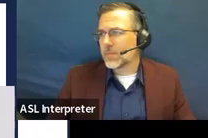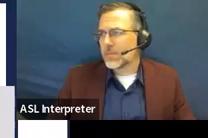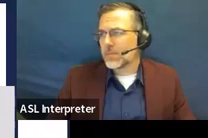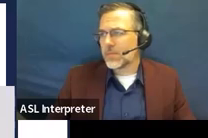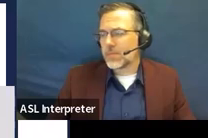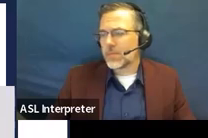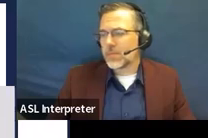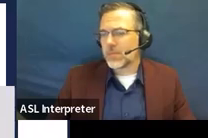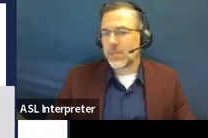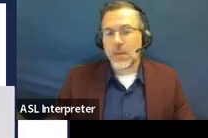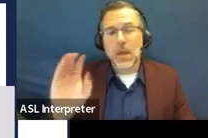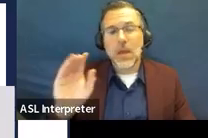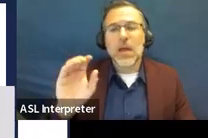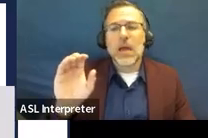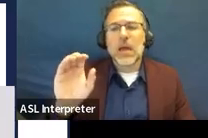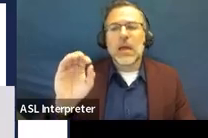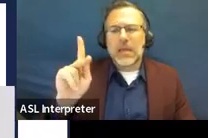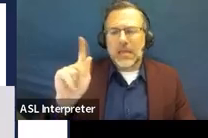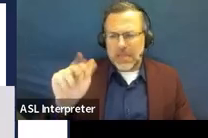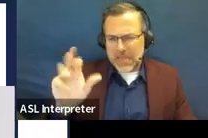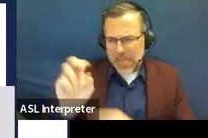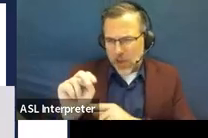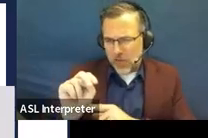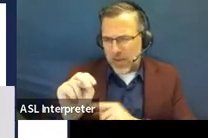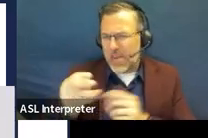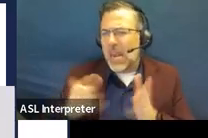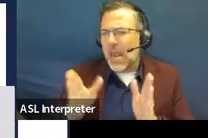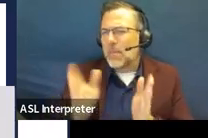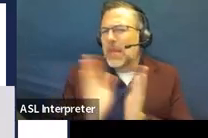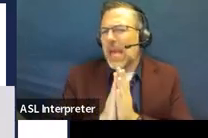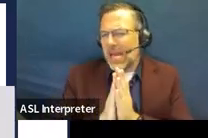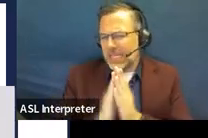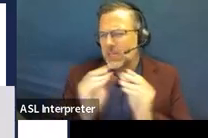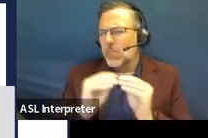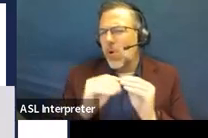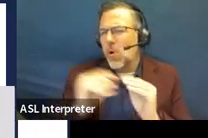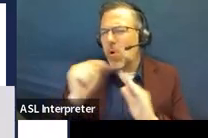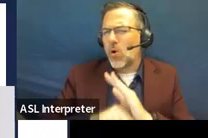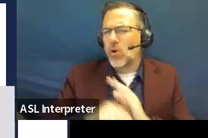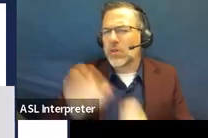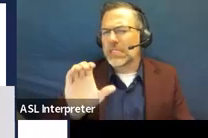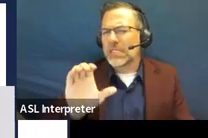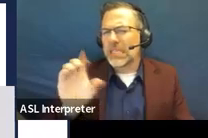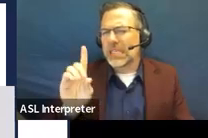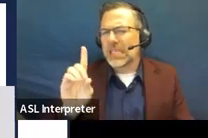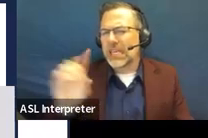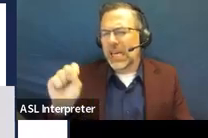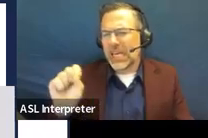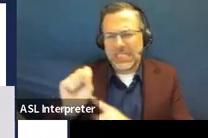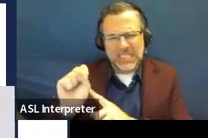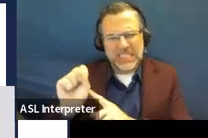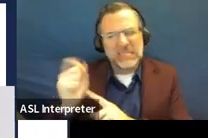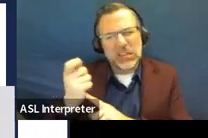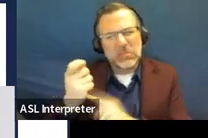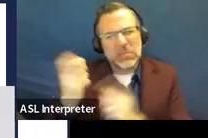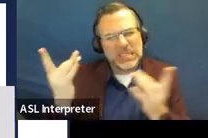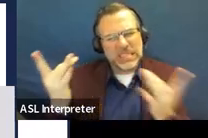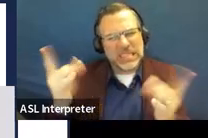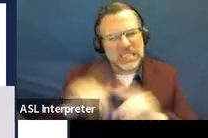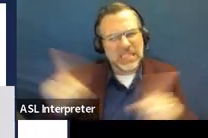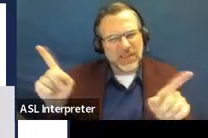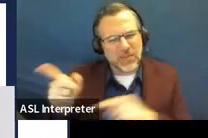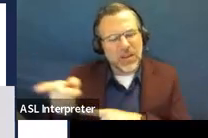Oh, Karen, you know what? Let me get some clarification around CDS, okay? Because there has been some. I just want to make sure that I'm